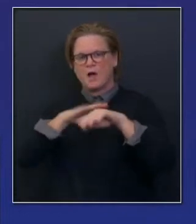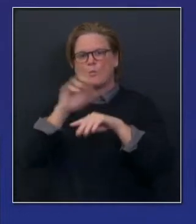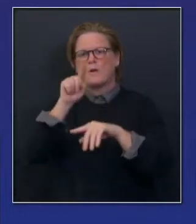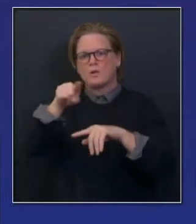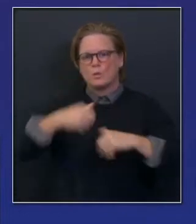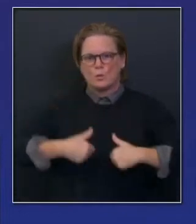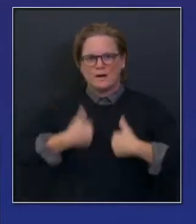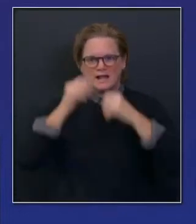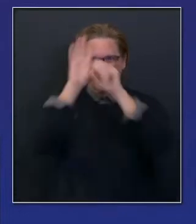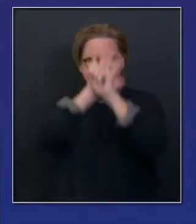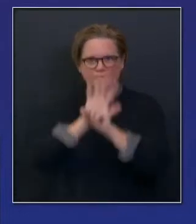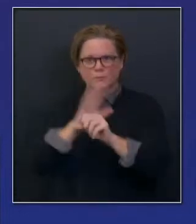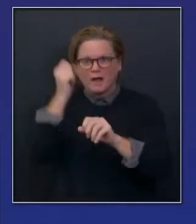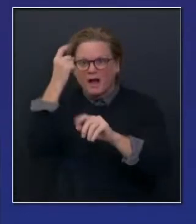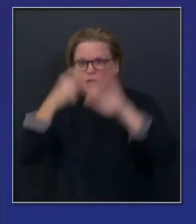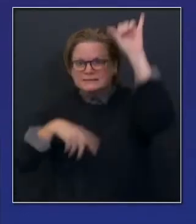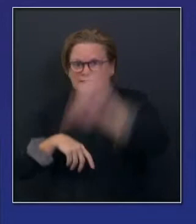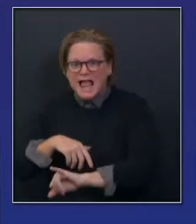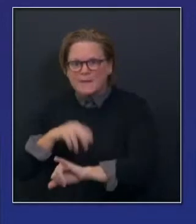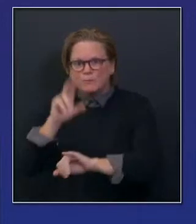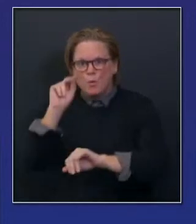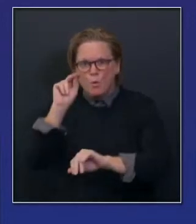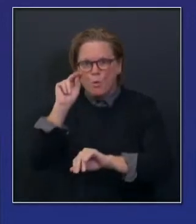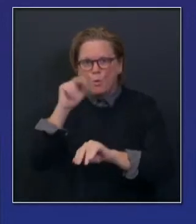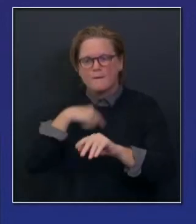Joaquin Valley that already reached that over the weekend.